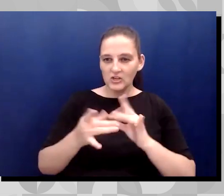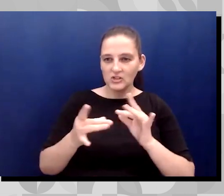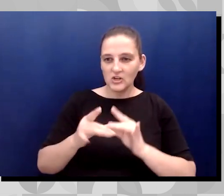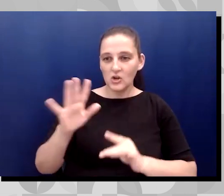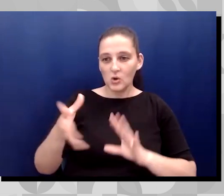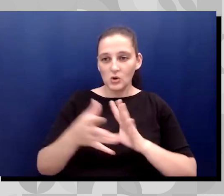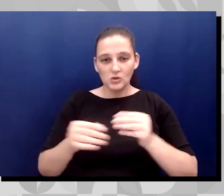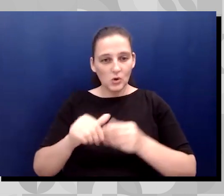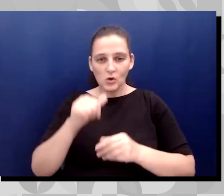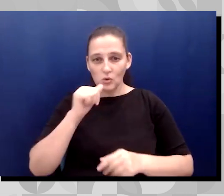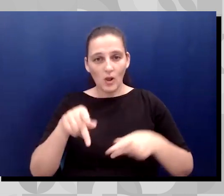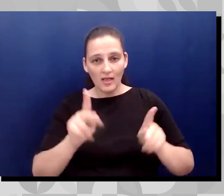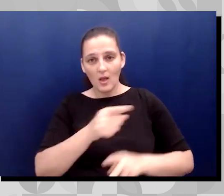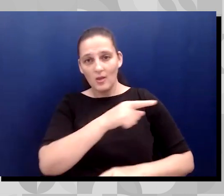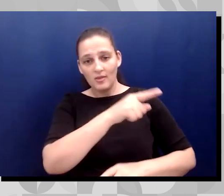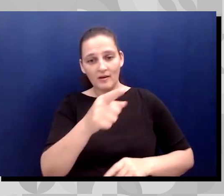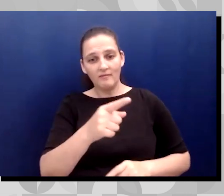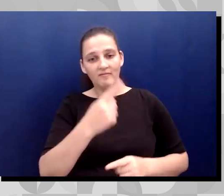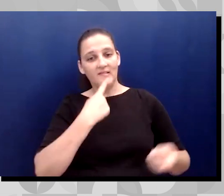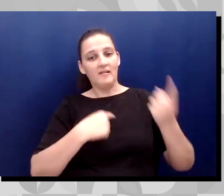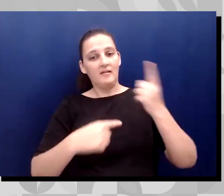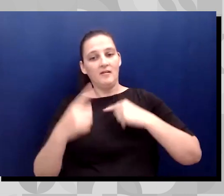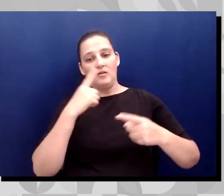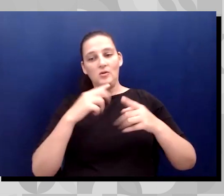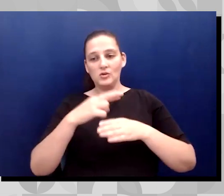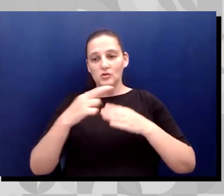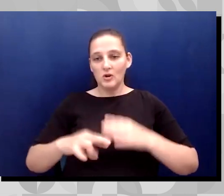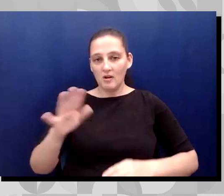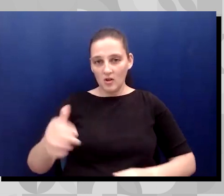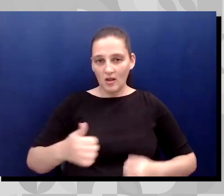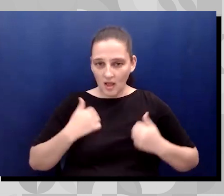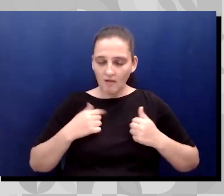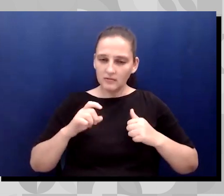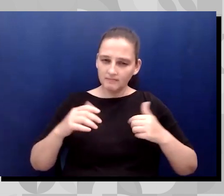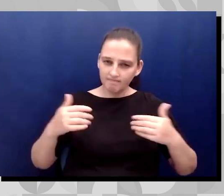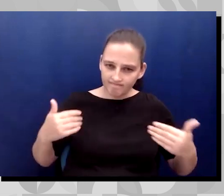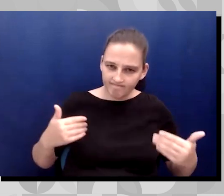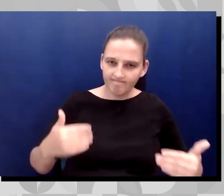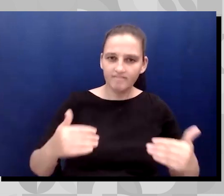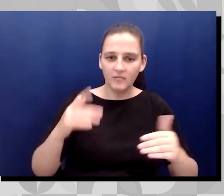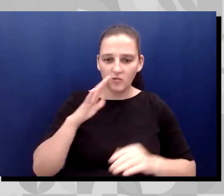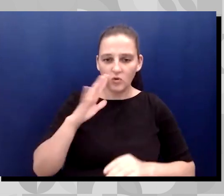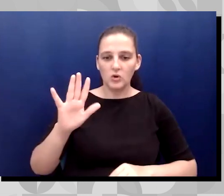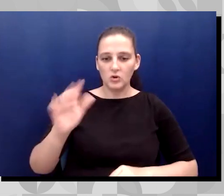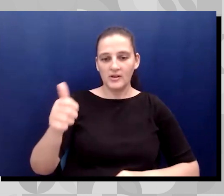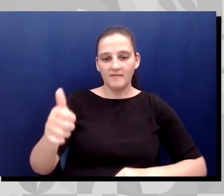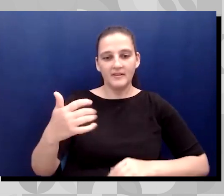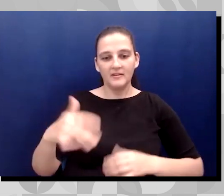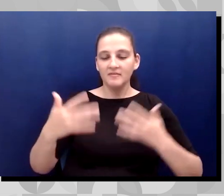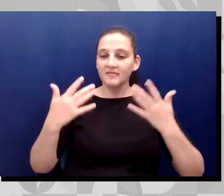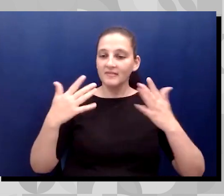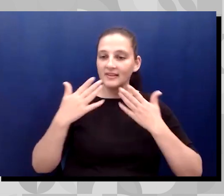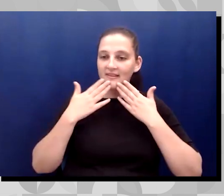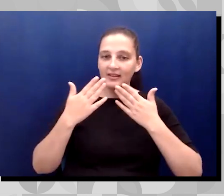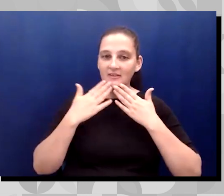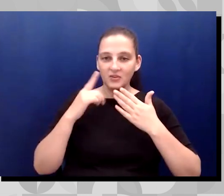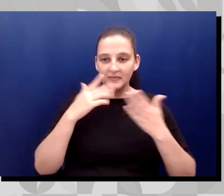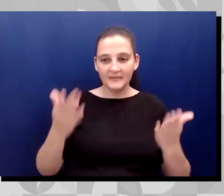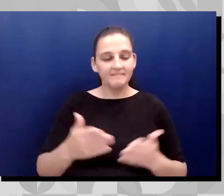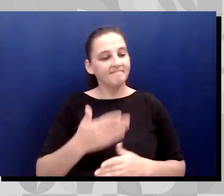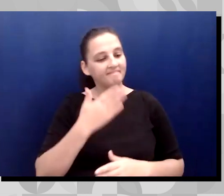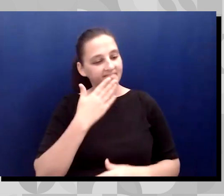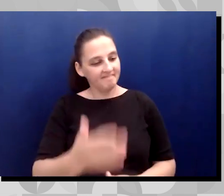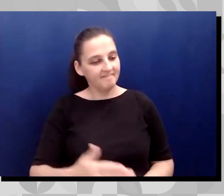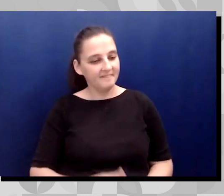dictate the outcomes for your life and you doing it for yourself, Miguel. Thank you so much and thank you for being here. Thank you. Thank